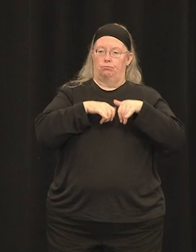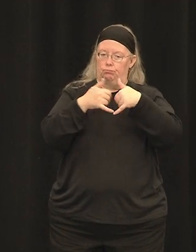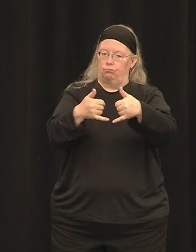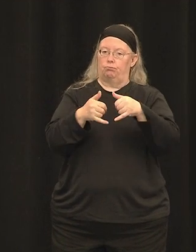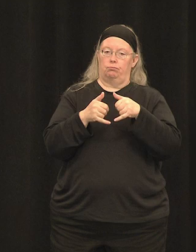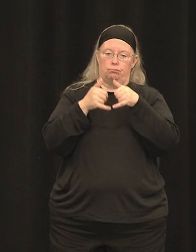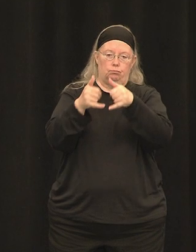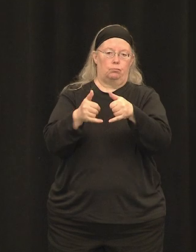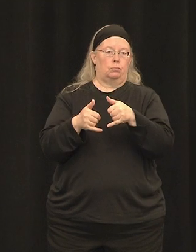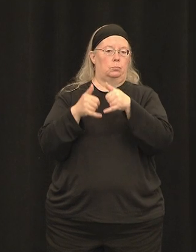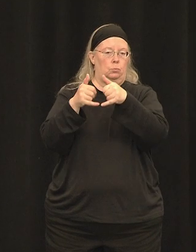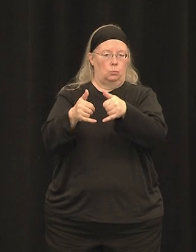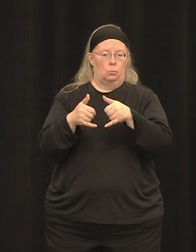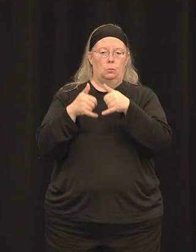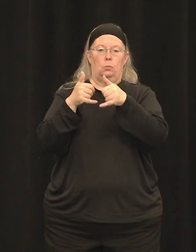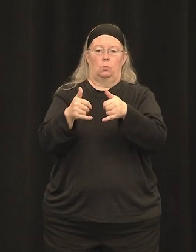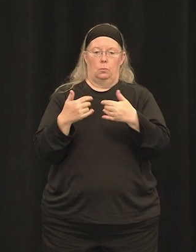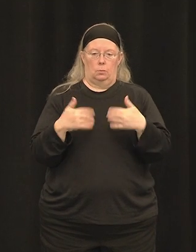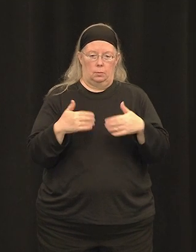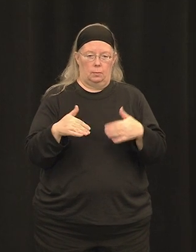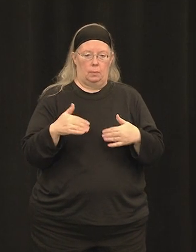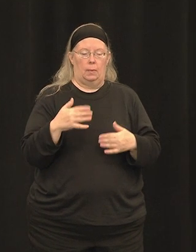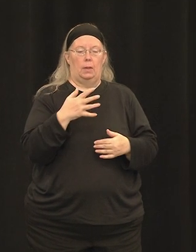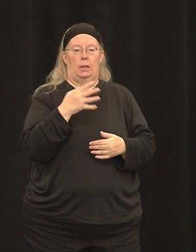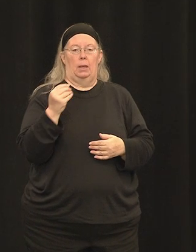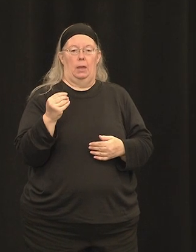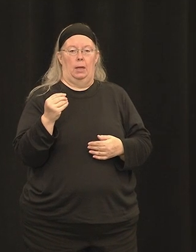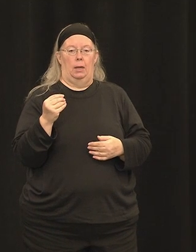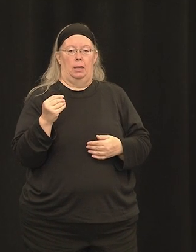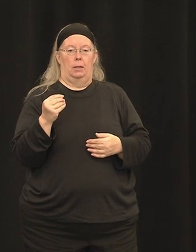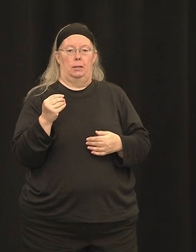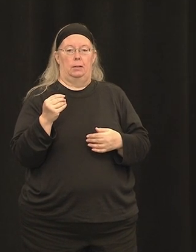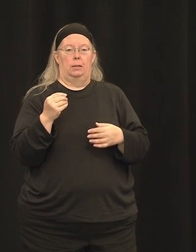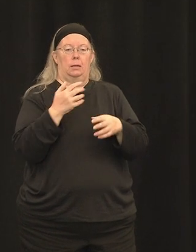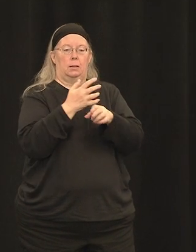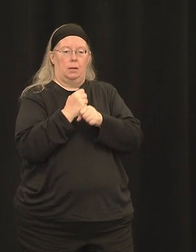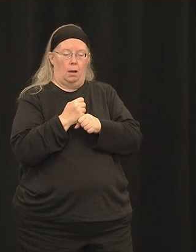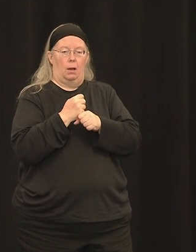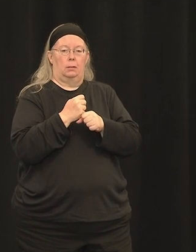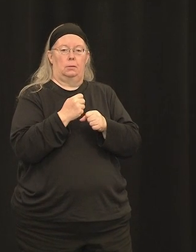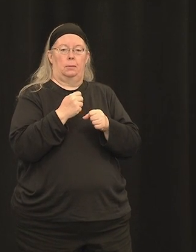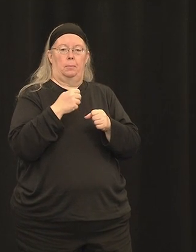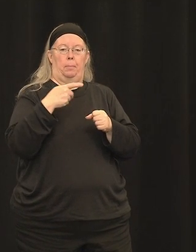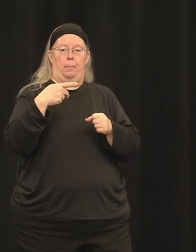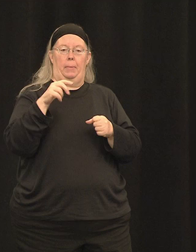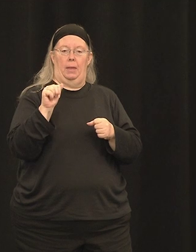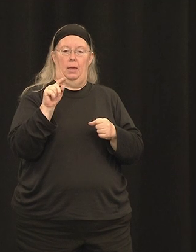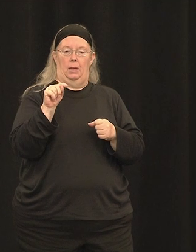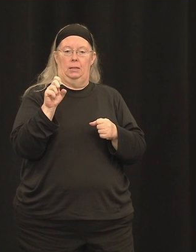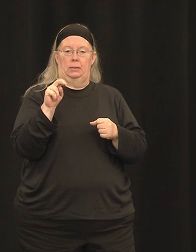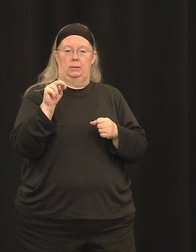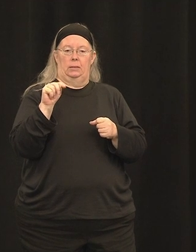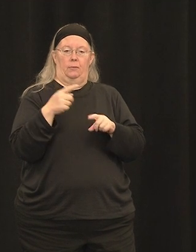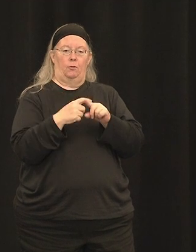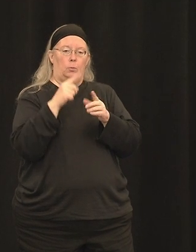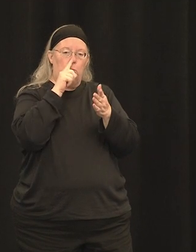and is actively funded by the NIH, private foundations, and pharma.